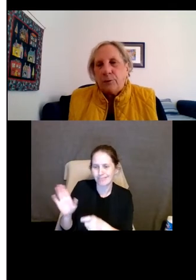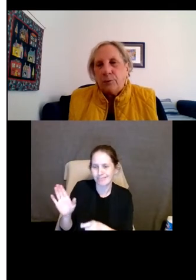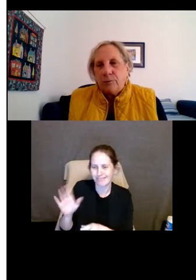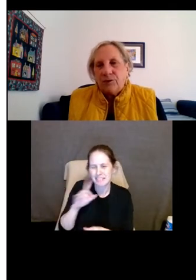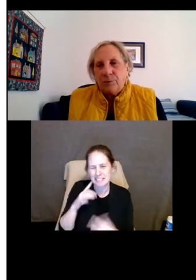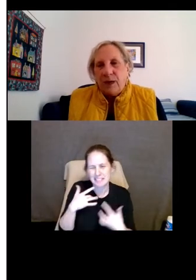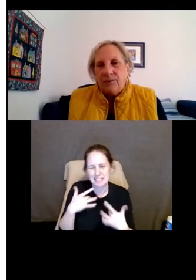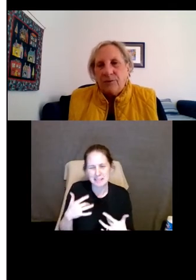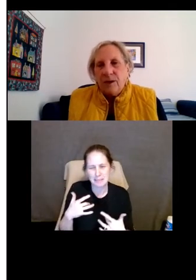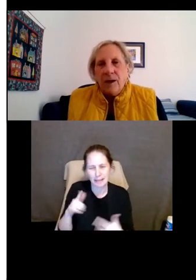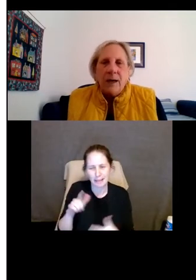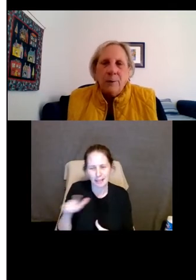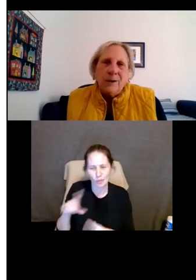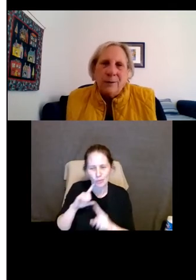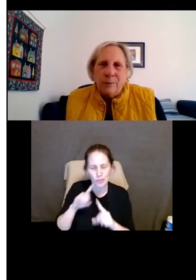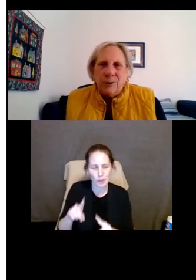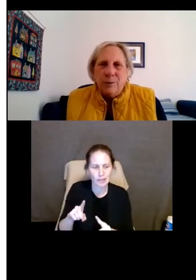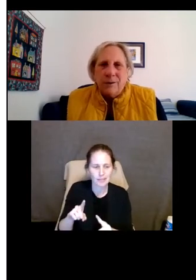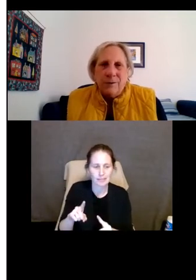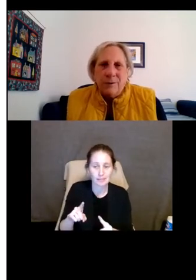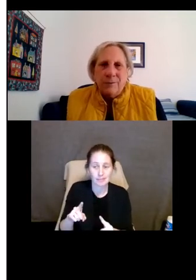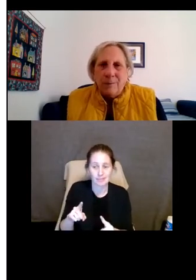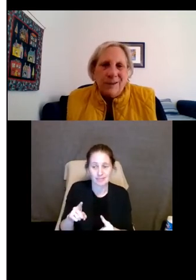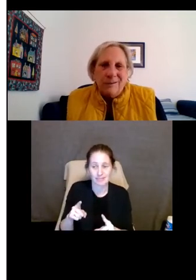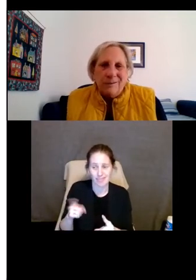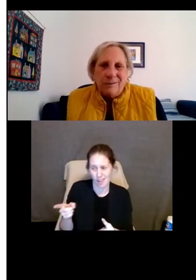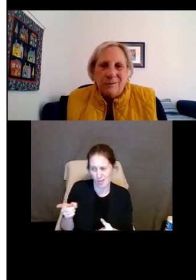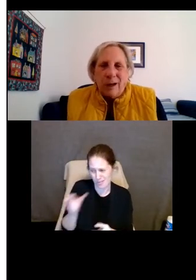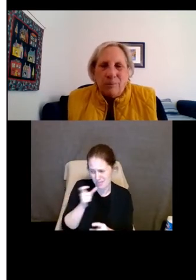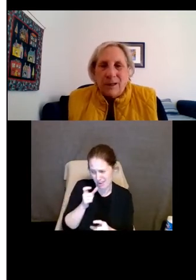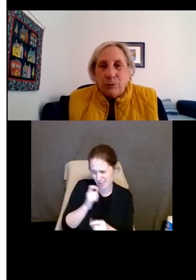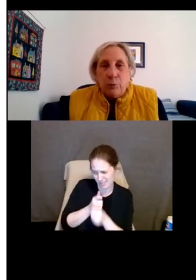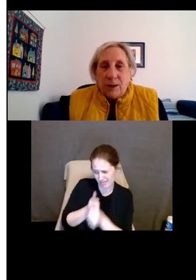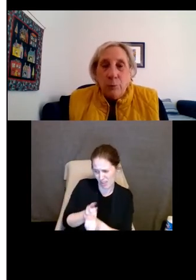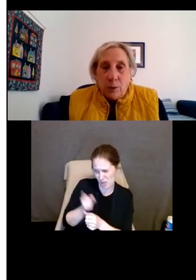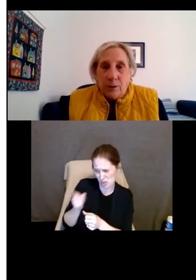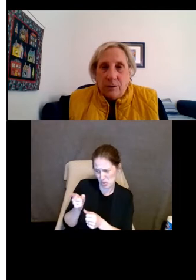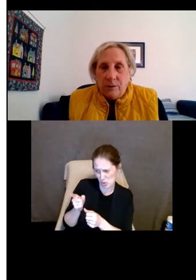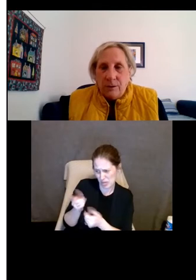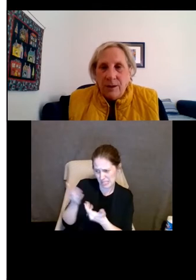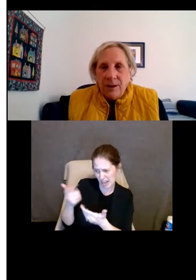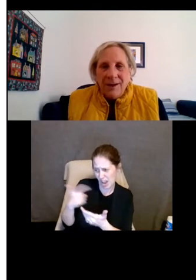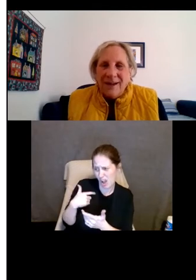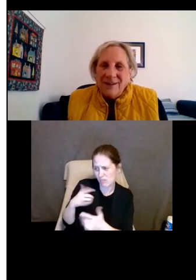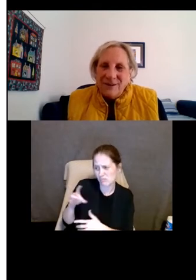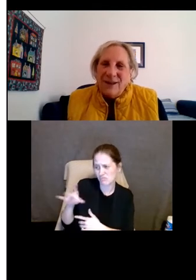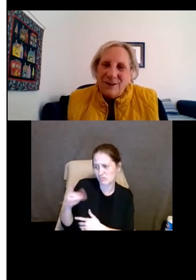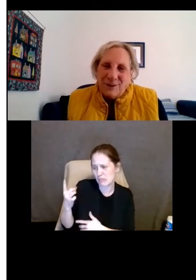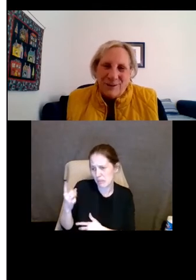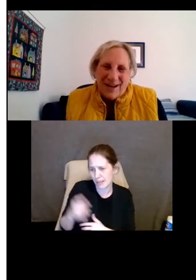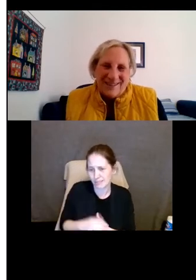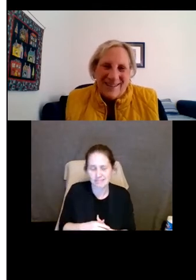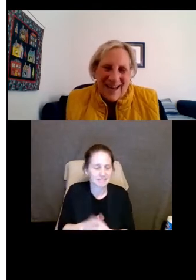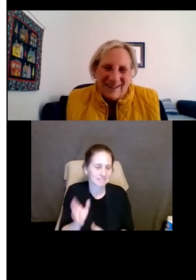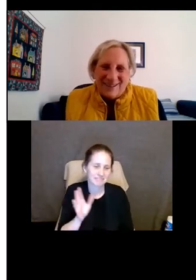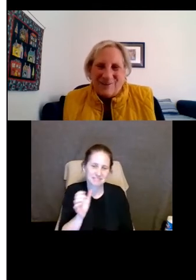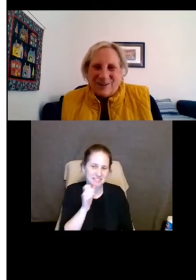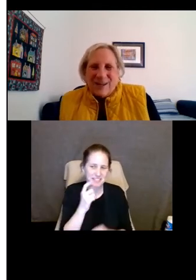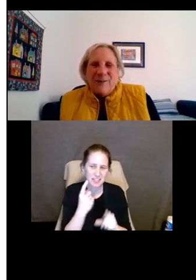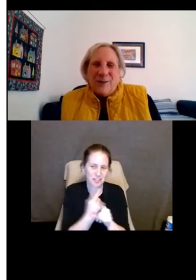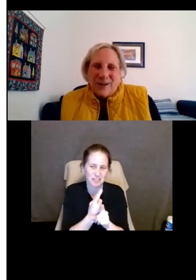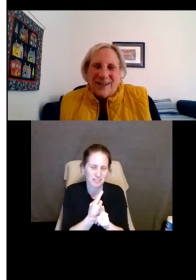typical landlord response. I don't want to do what you want to do. I'm going to, but I'll do what I want to do. That is not the correct